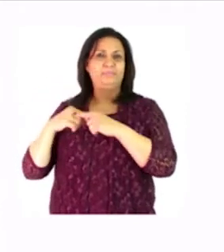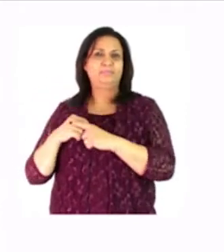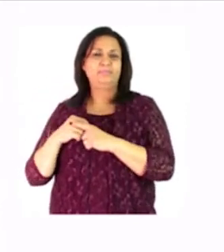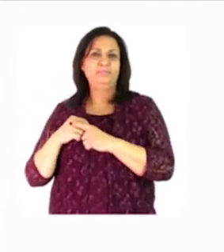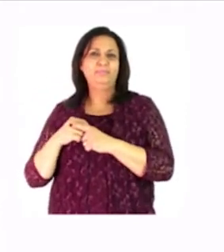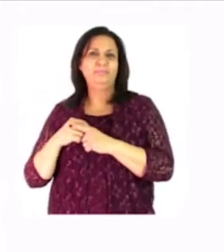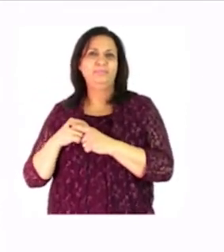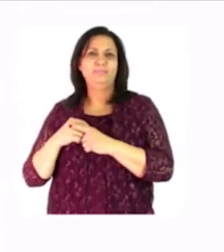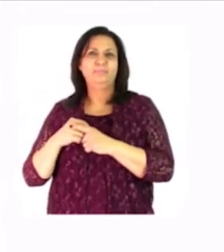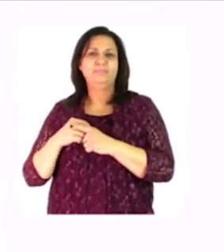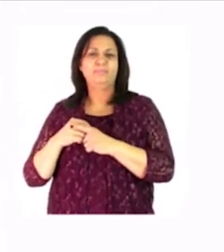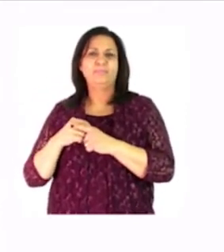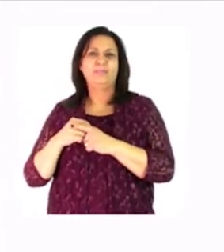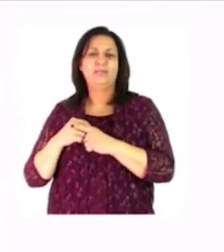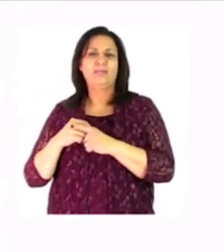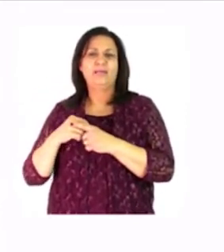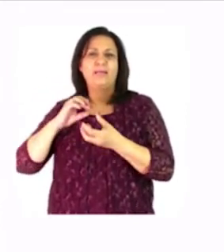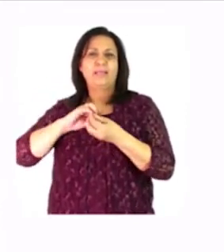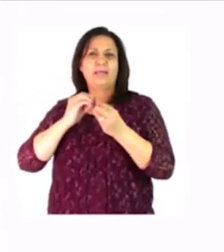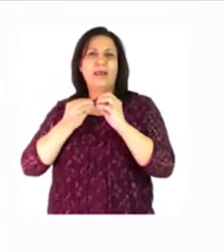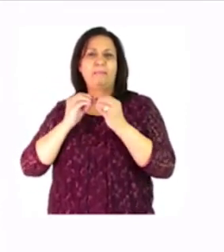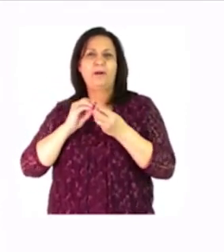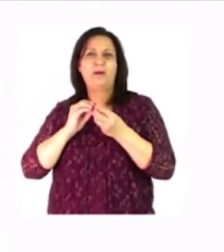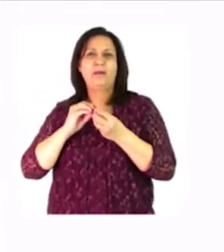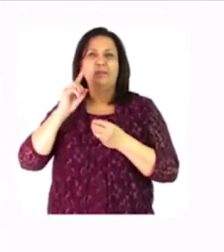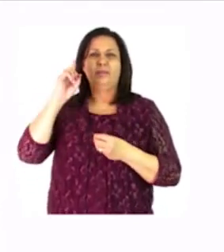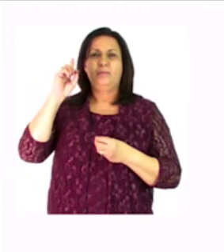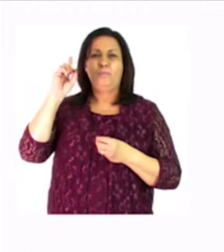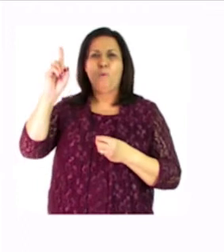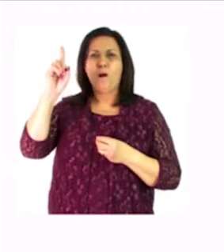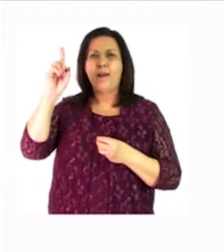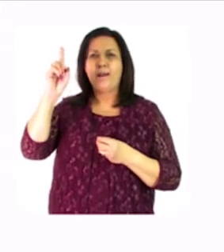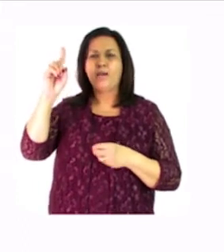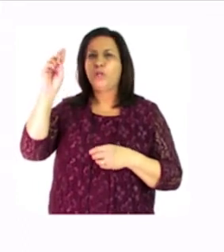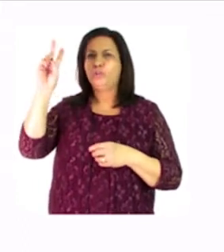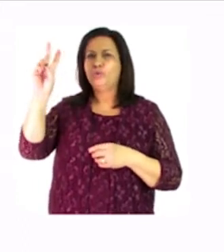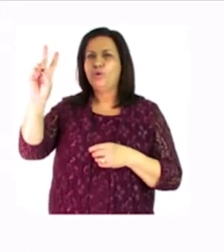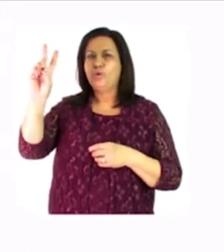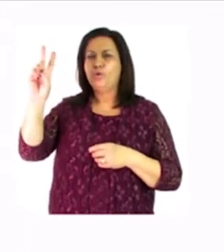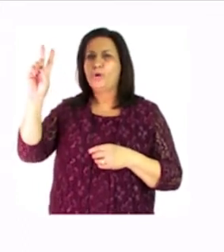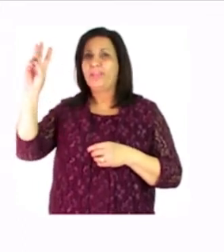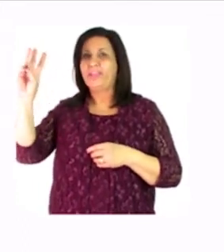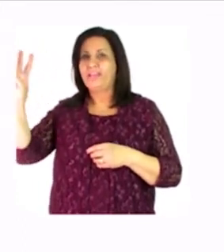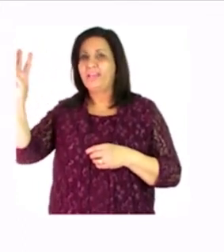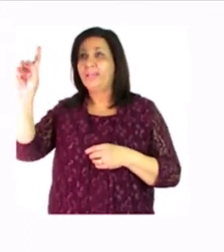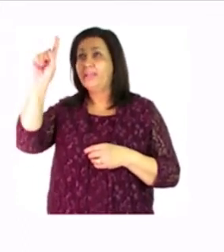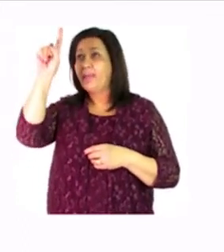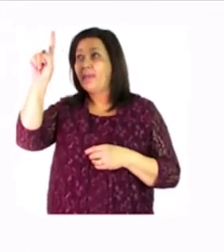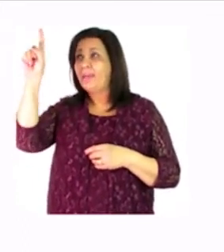top side of the page we have number one number two and number three